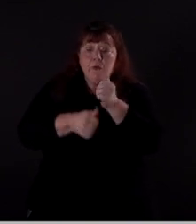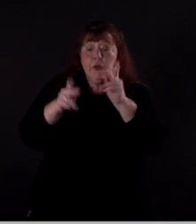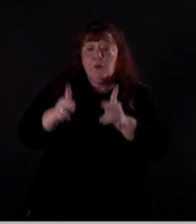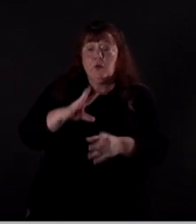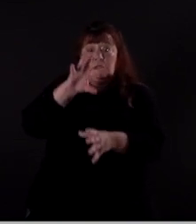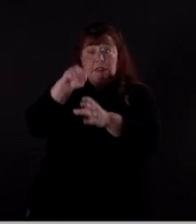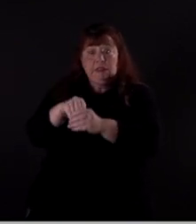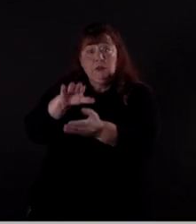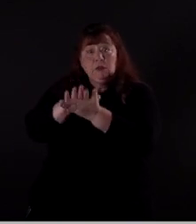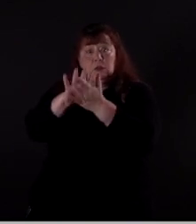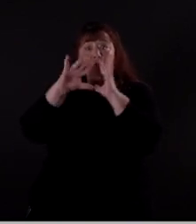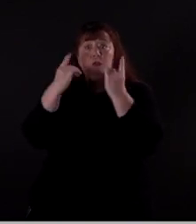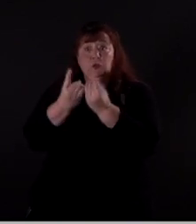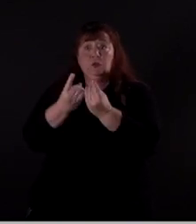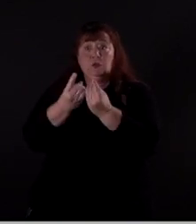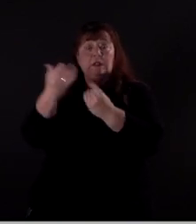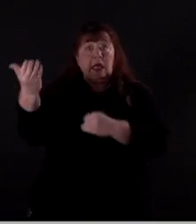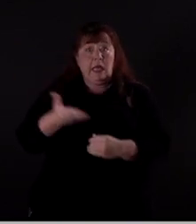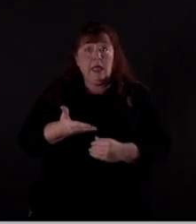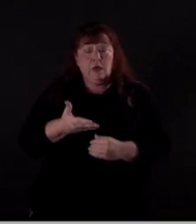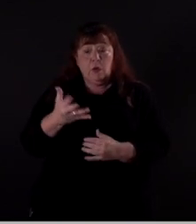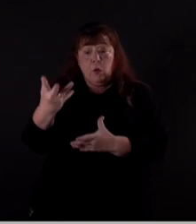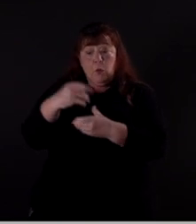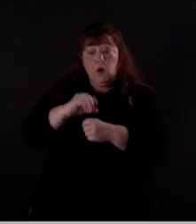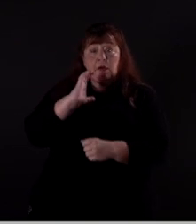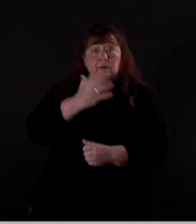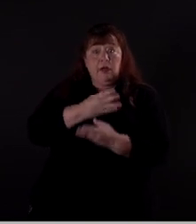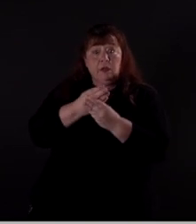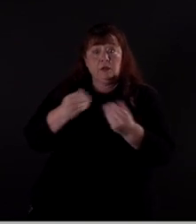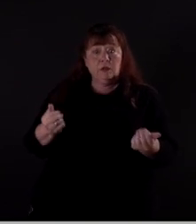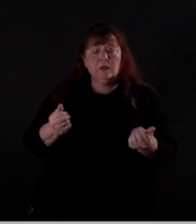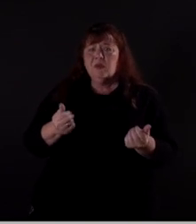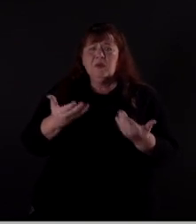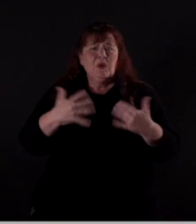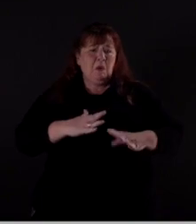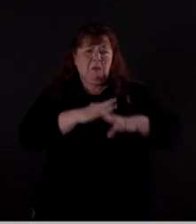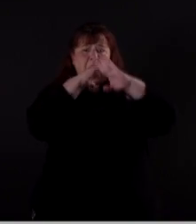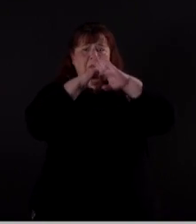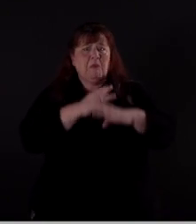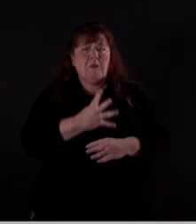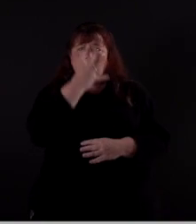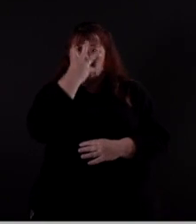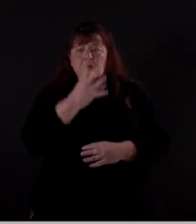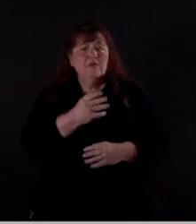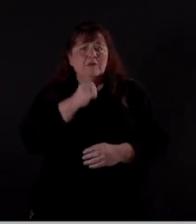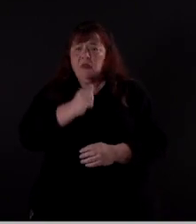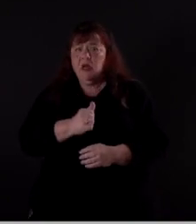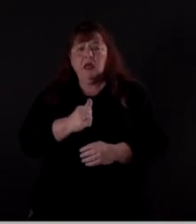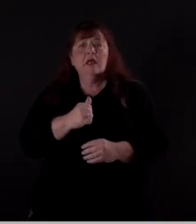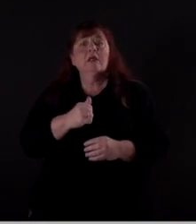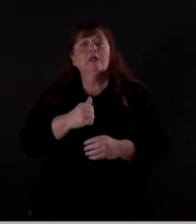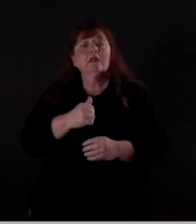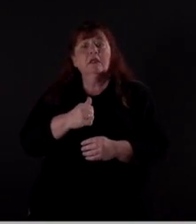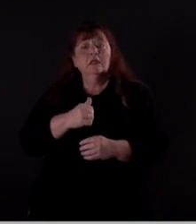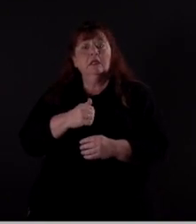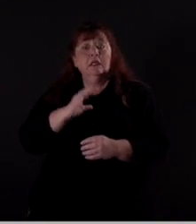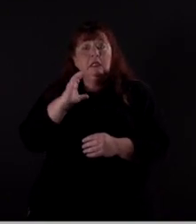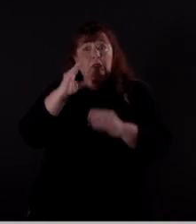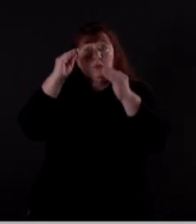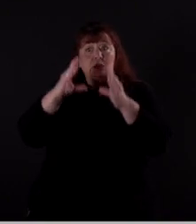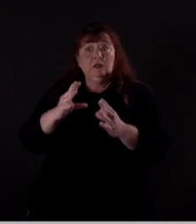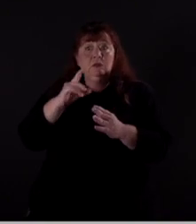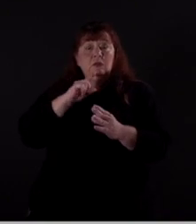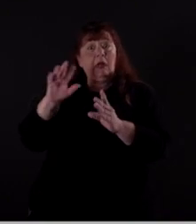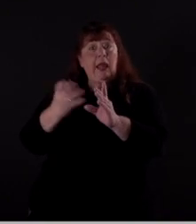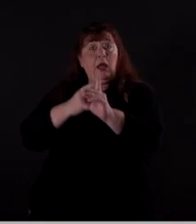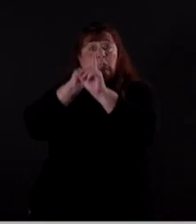that is employed by the school district. They're a part of our solution. We're not trying to build fortresses. We're not trying to build prisons. So what I tell all the teachers is they're the